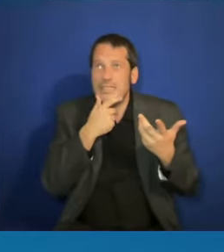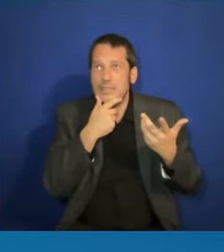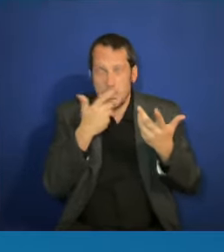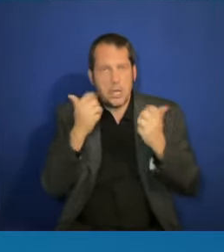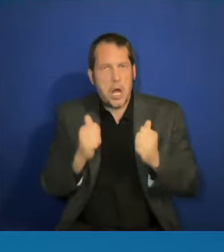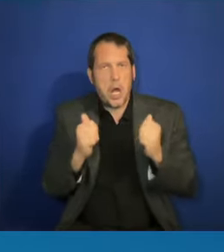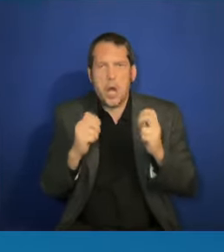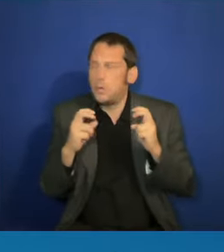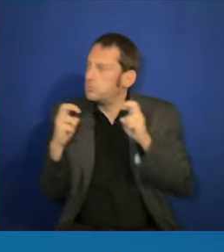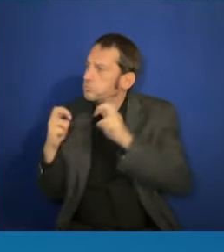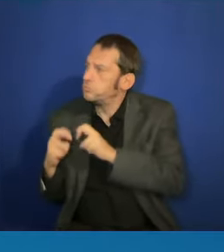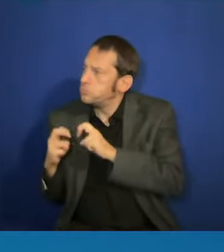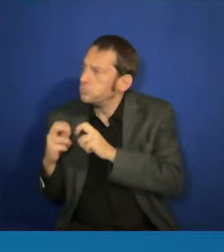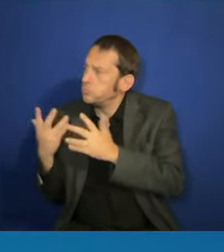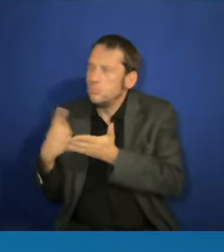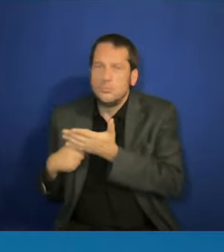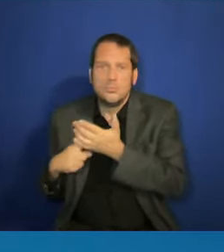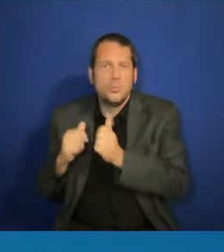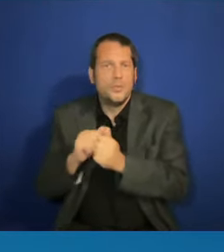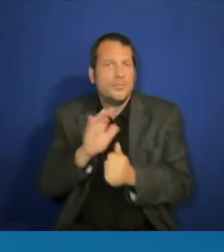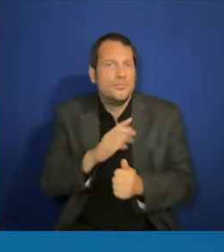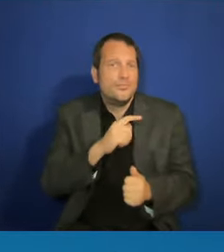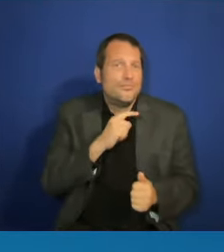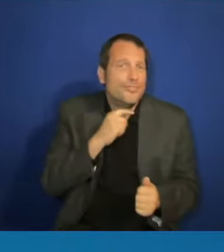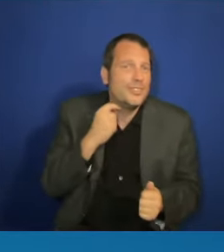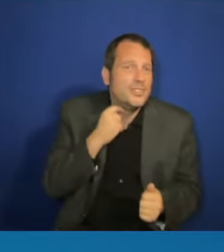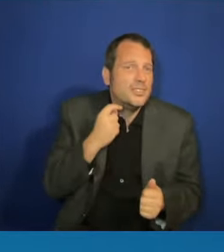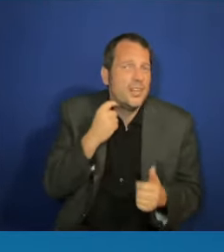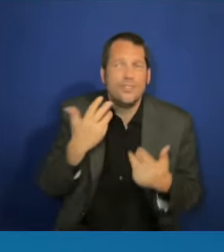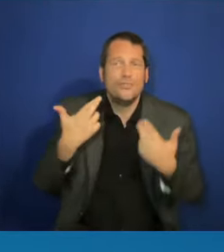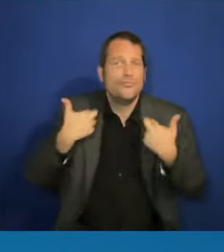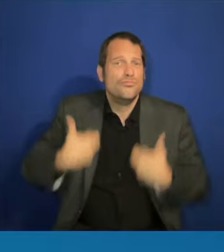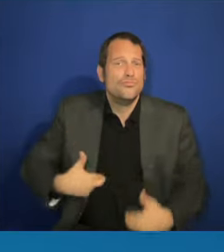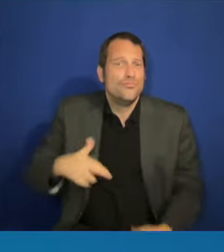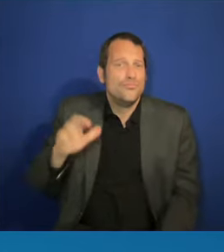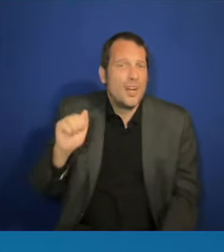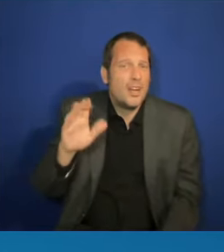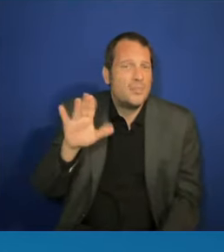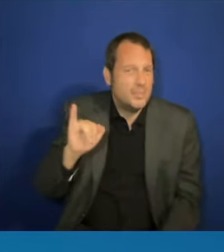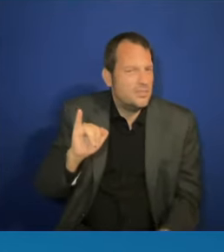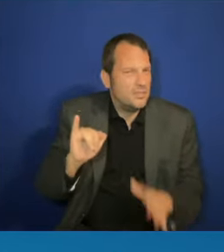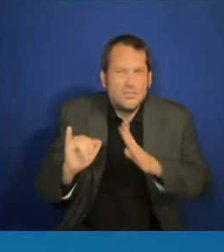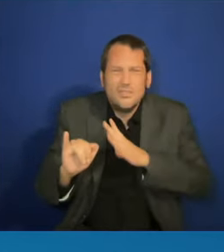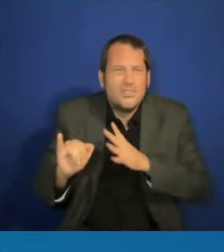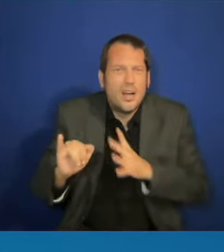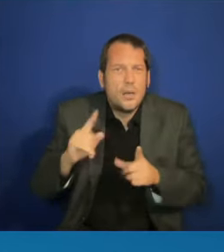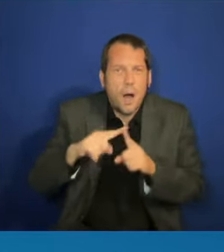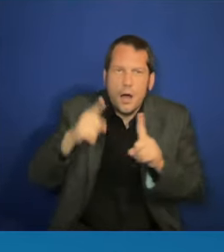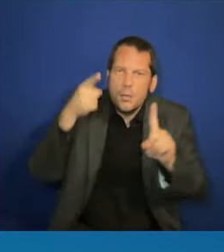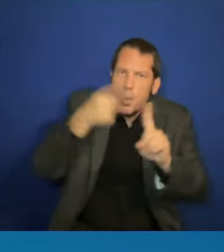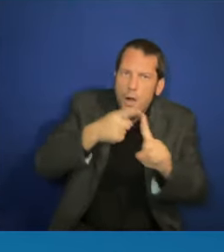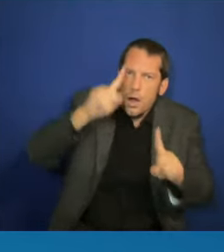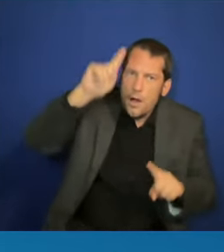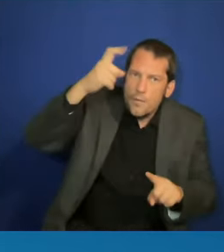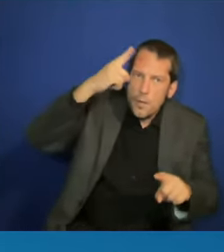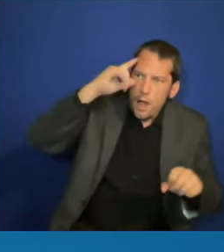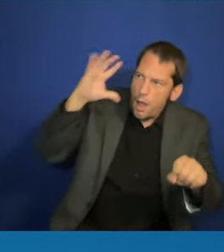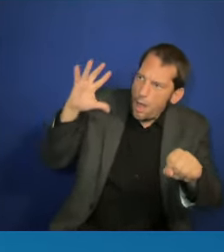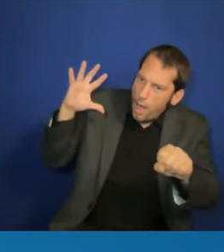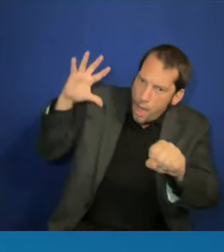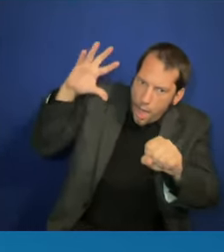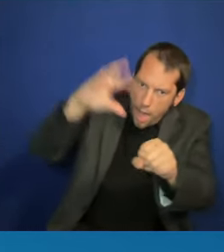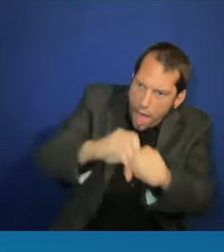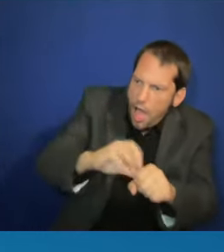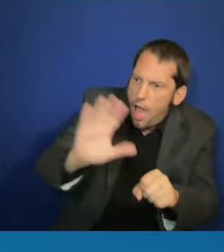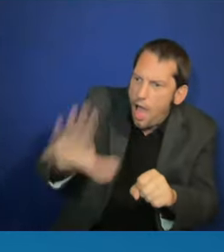position to tell her what is in her best interest than she is to know. And so when I think about this issue,